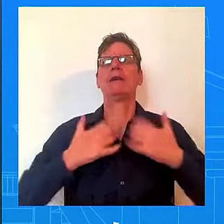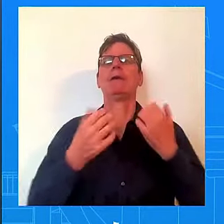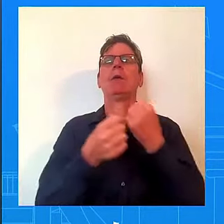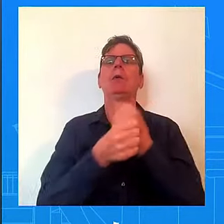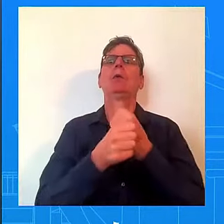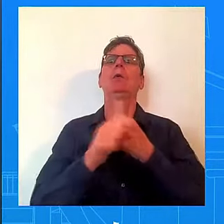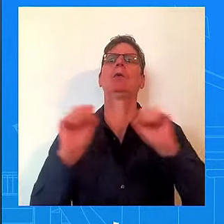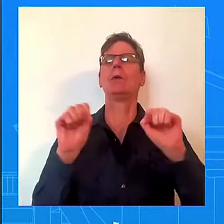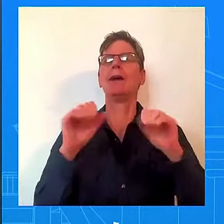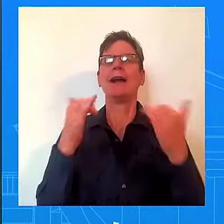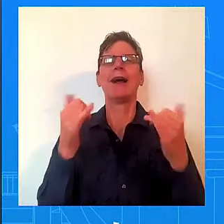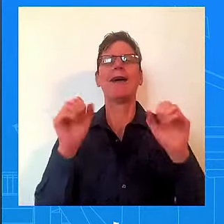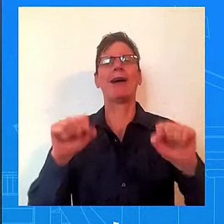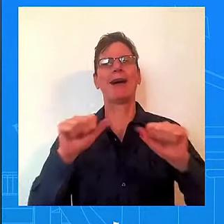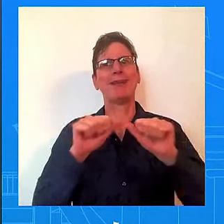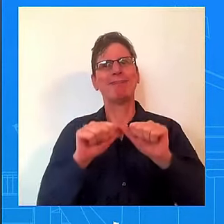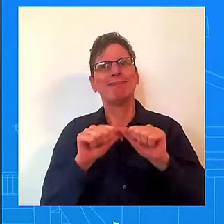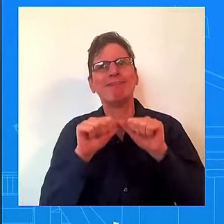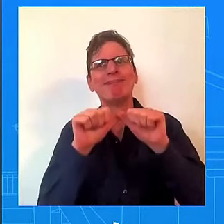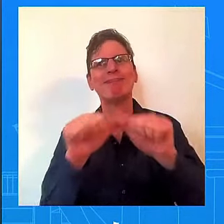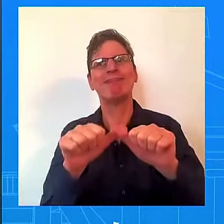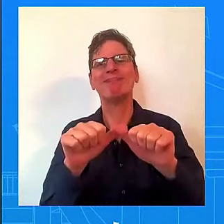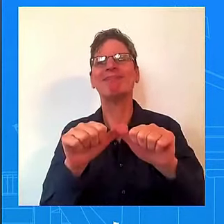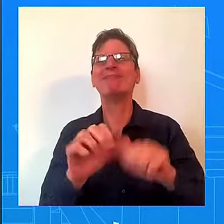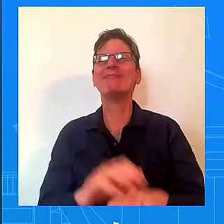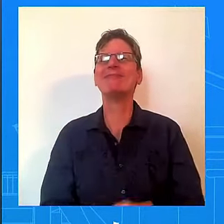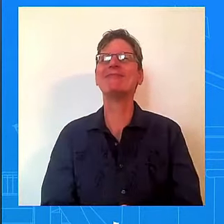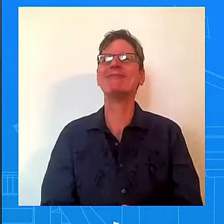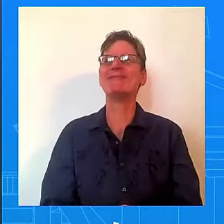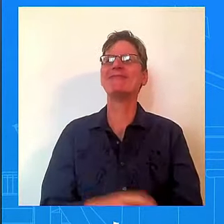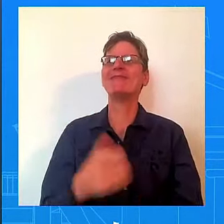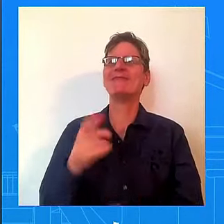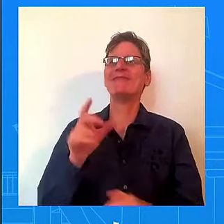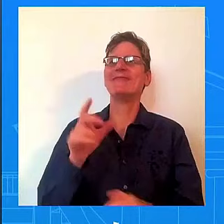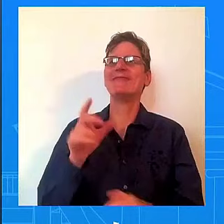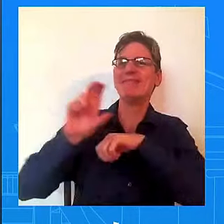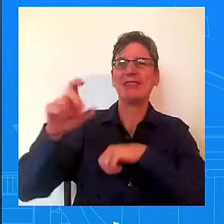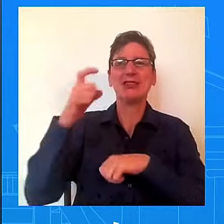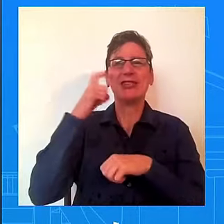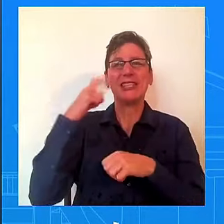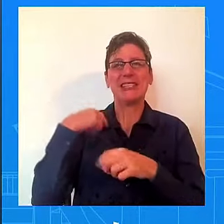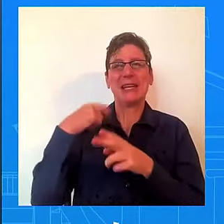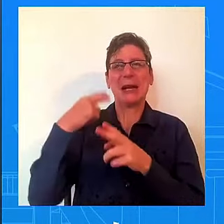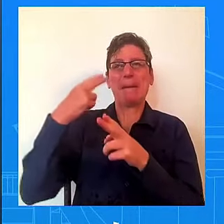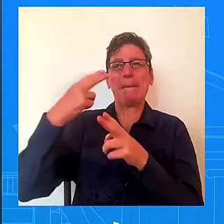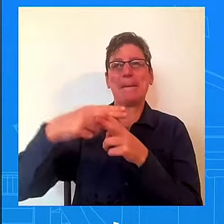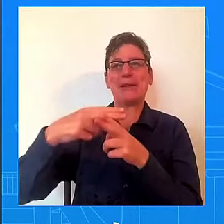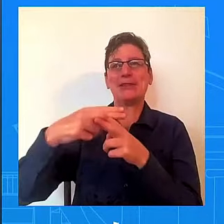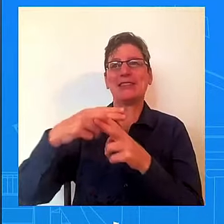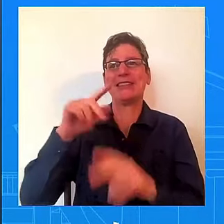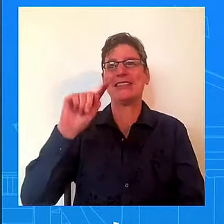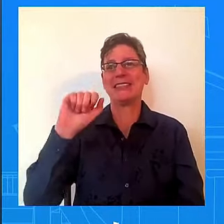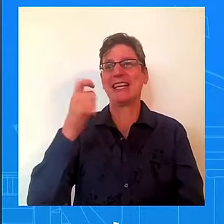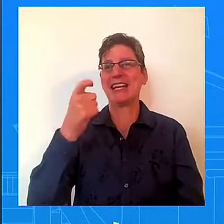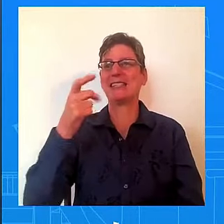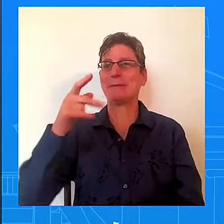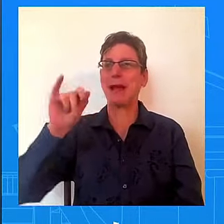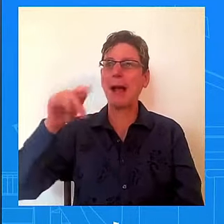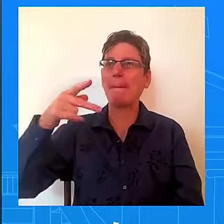described, you know, lead pipes, internet, high-speed internet for all, these are